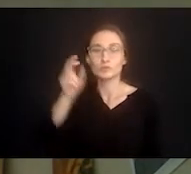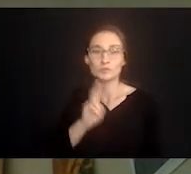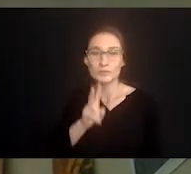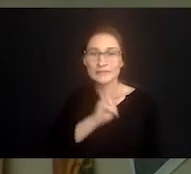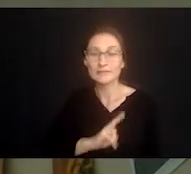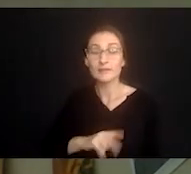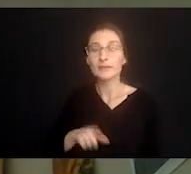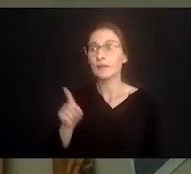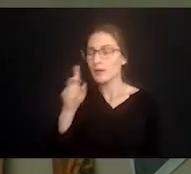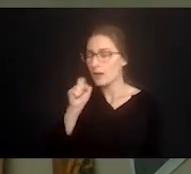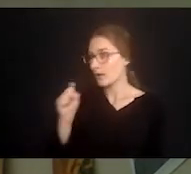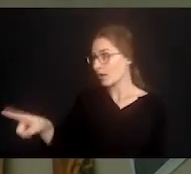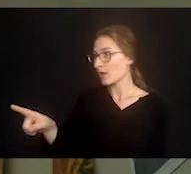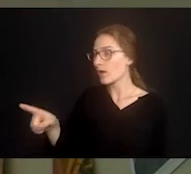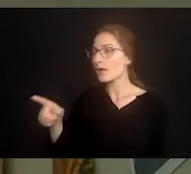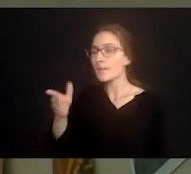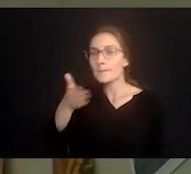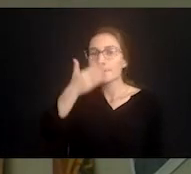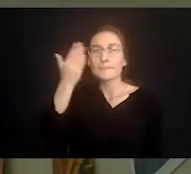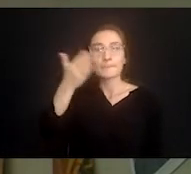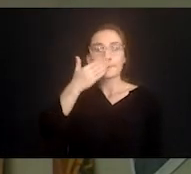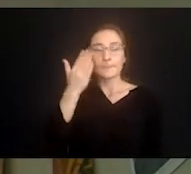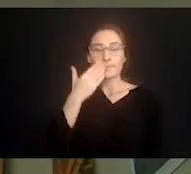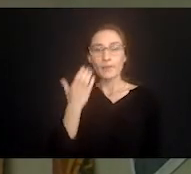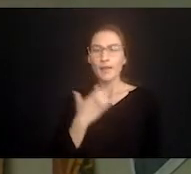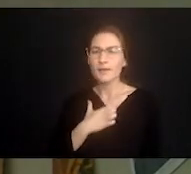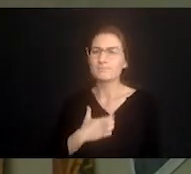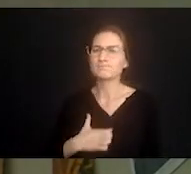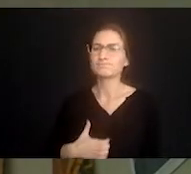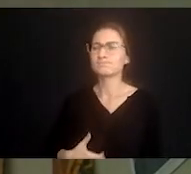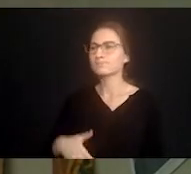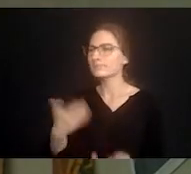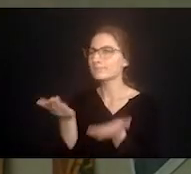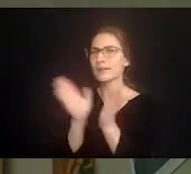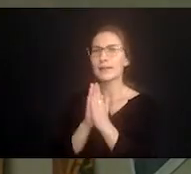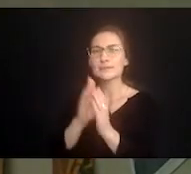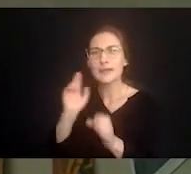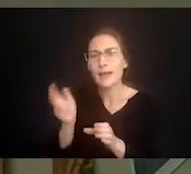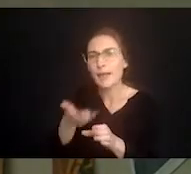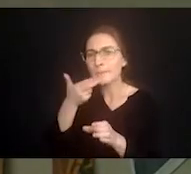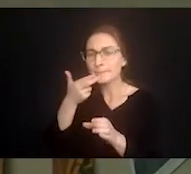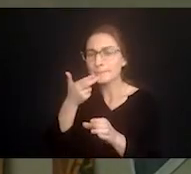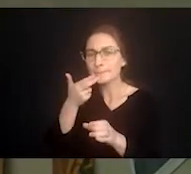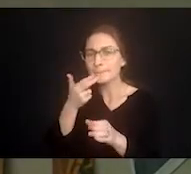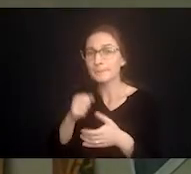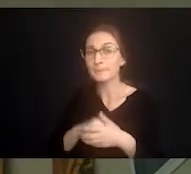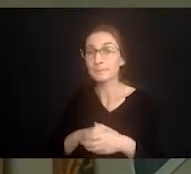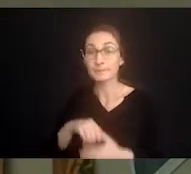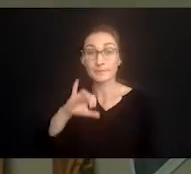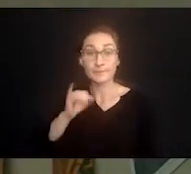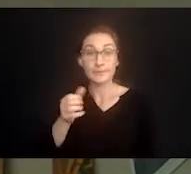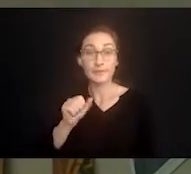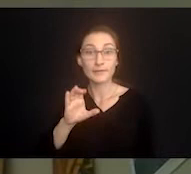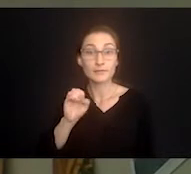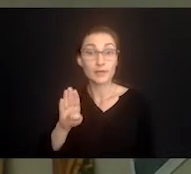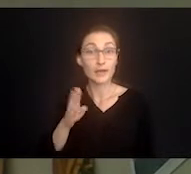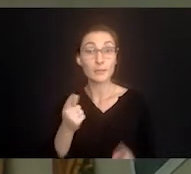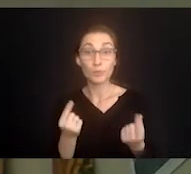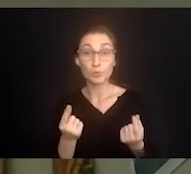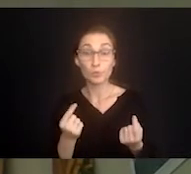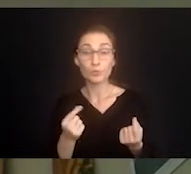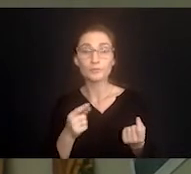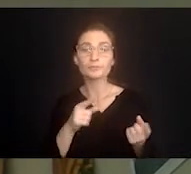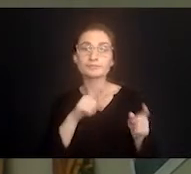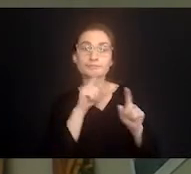The sight and the smell of that stew just enticed Esau and he asked for a bowl. Jacob's